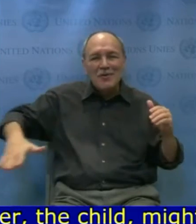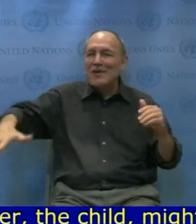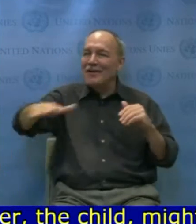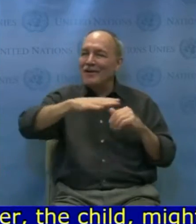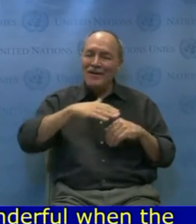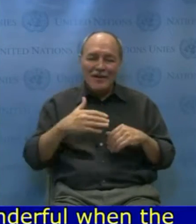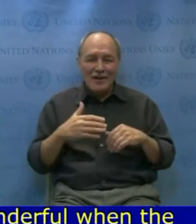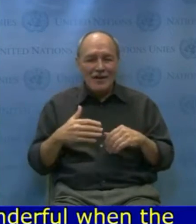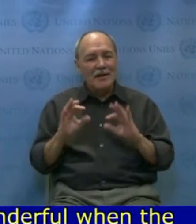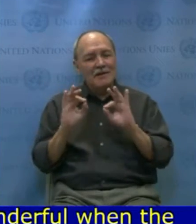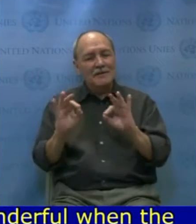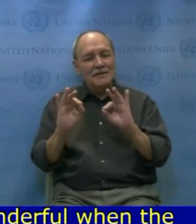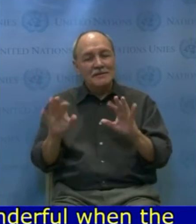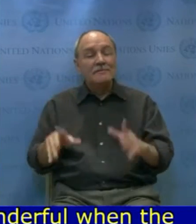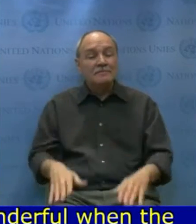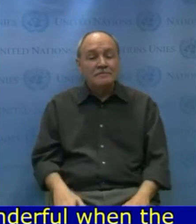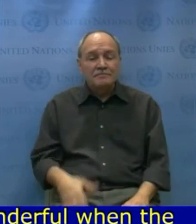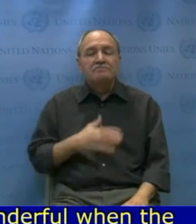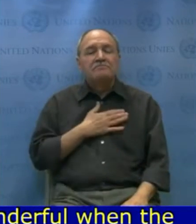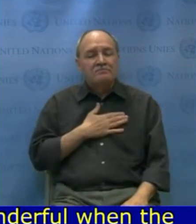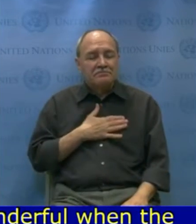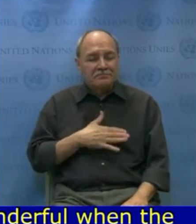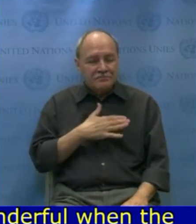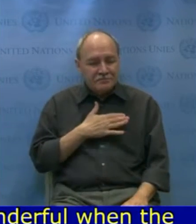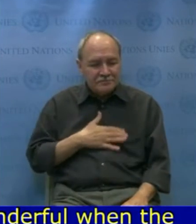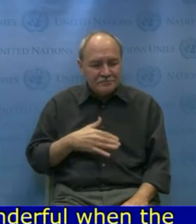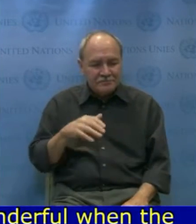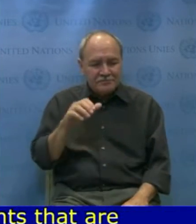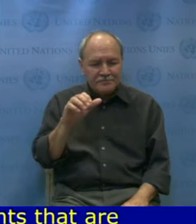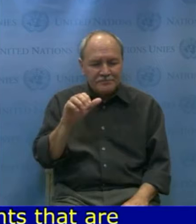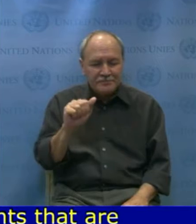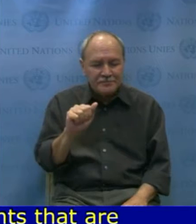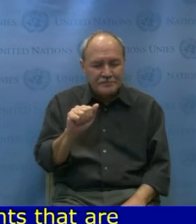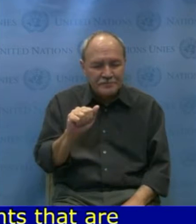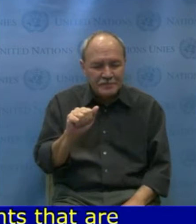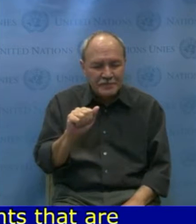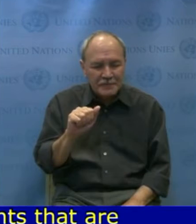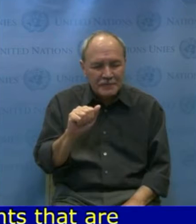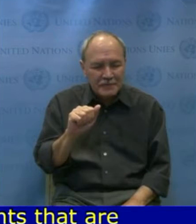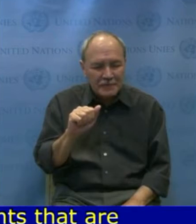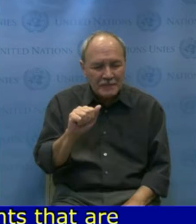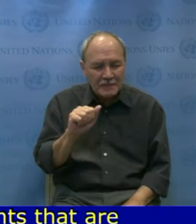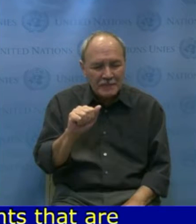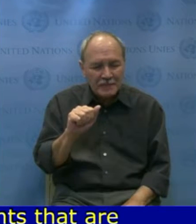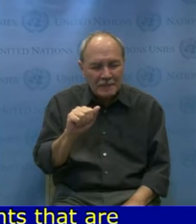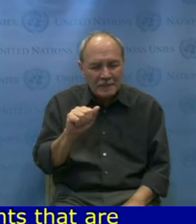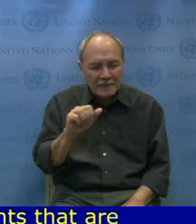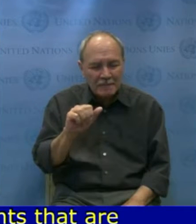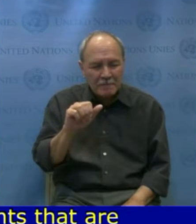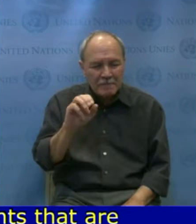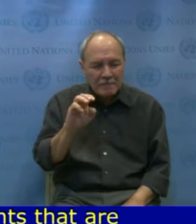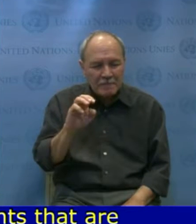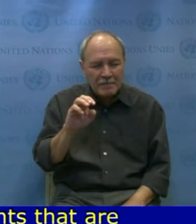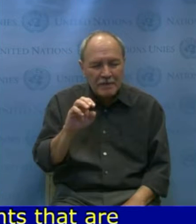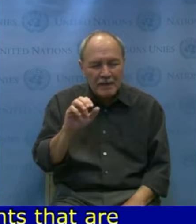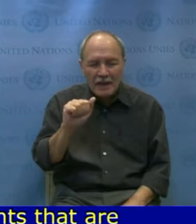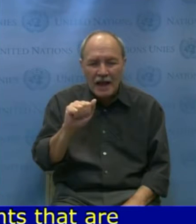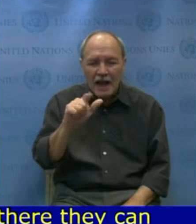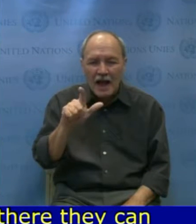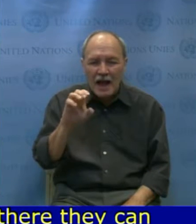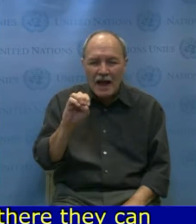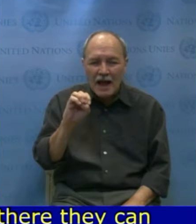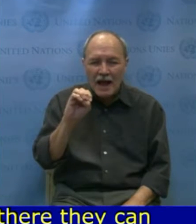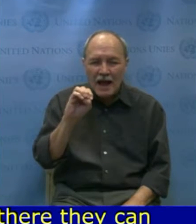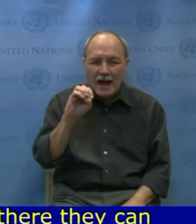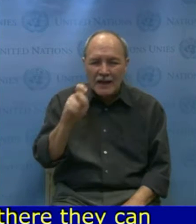So I would like now to ask Alex, Mr. Alex Vasquez, who is here on